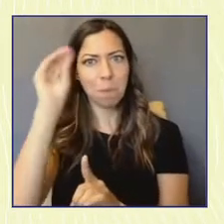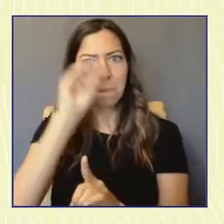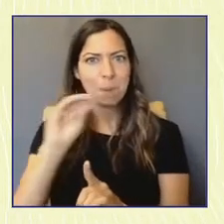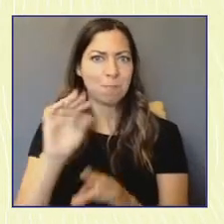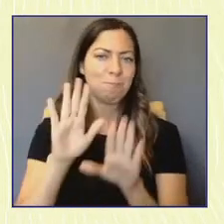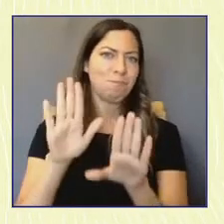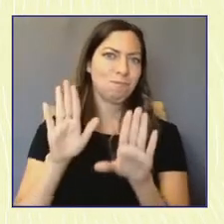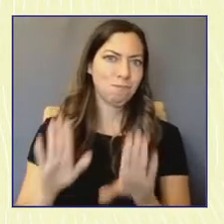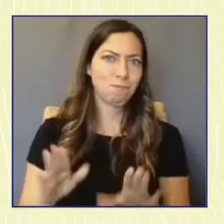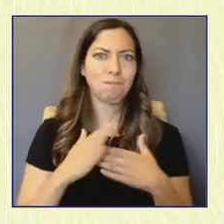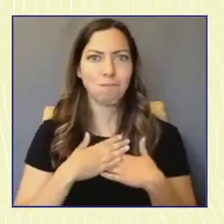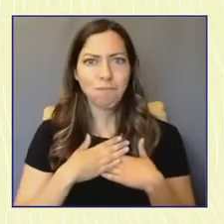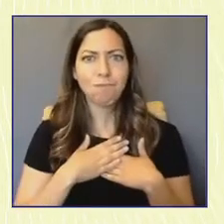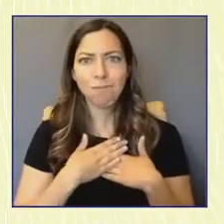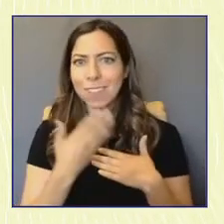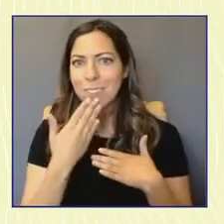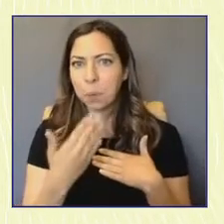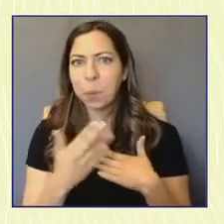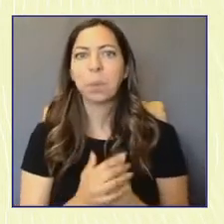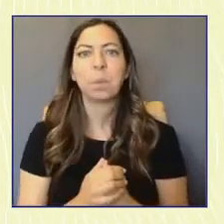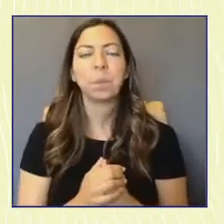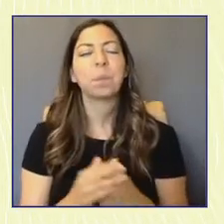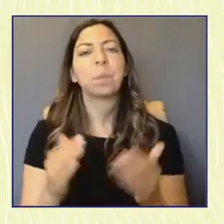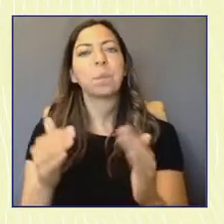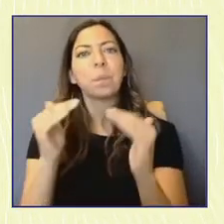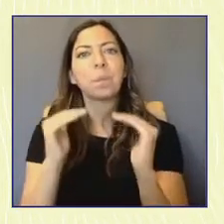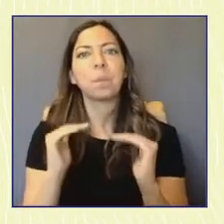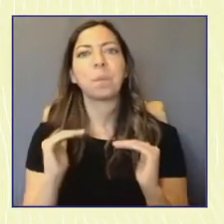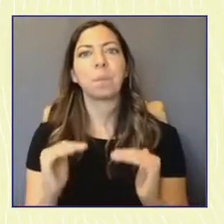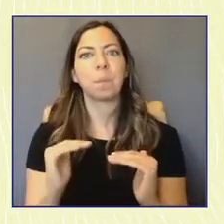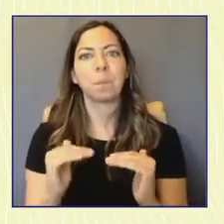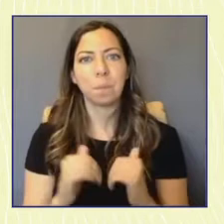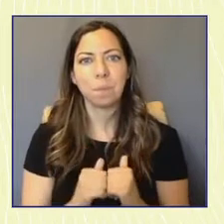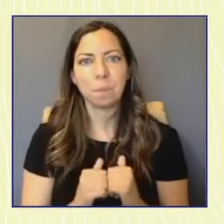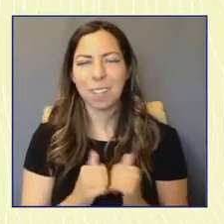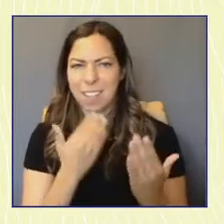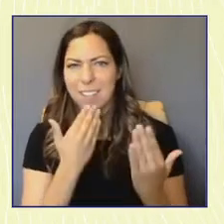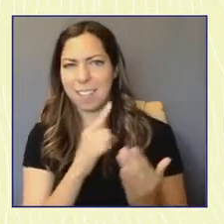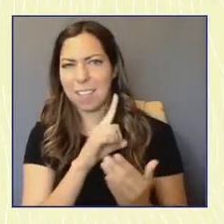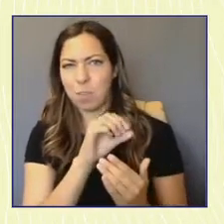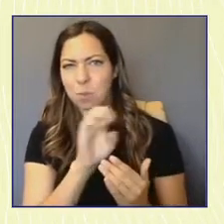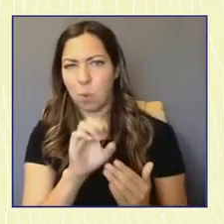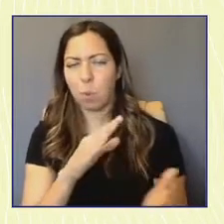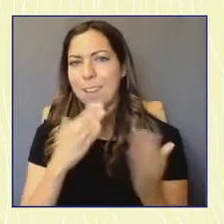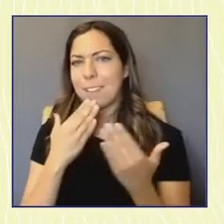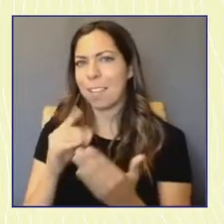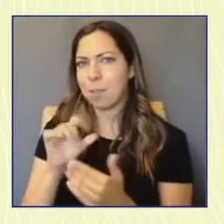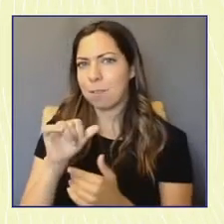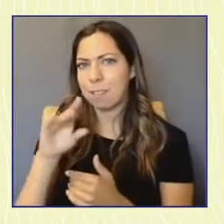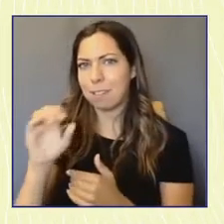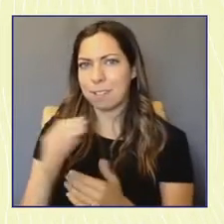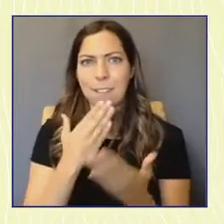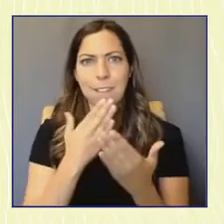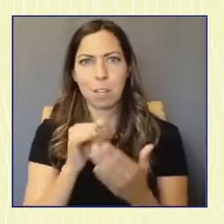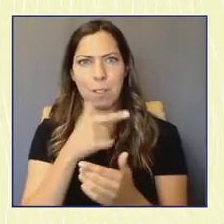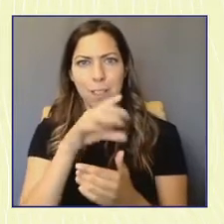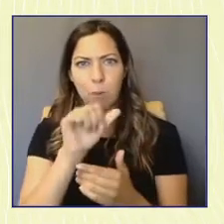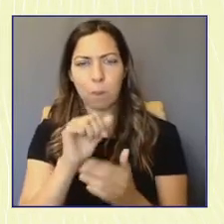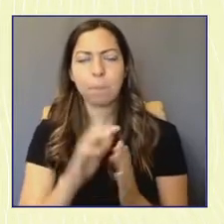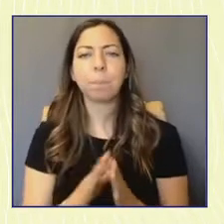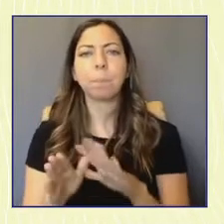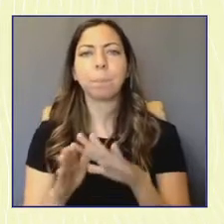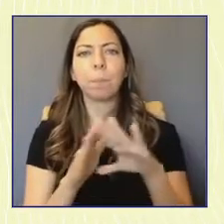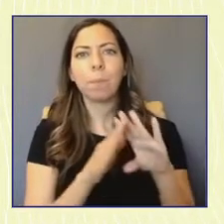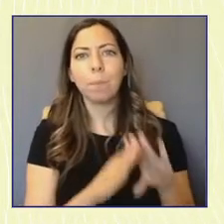All right. Let's move on to the next part of our program. Thank you, Zoe. Thank you, Denise. Thank you, Allegra. Elevating the voices of these young people. I